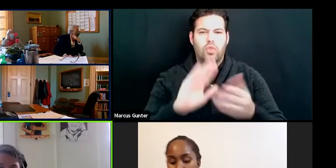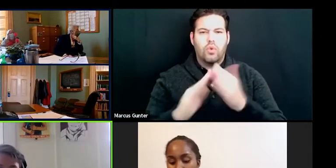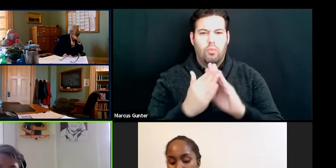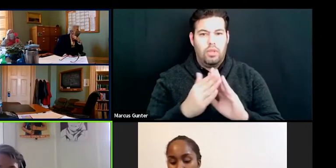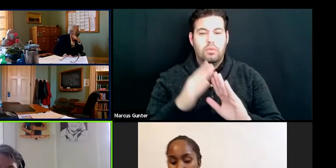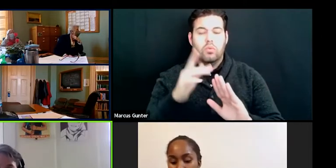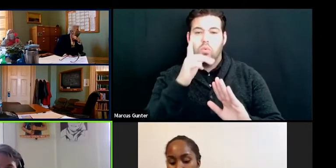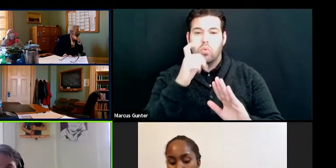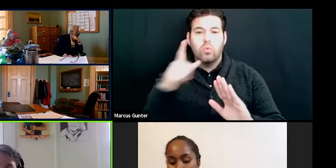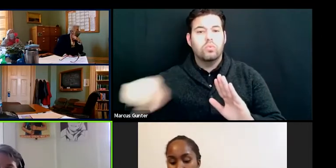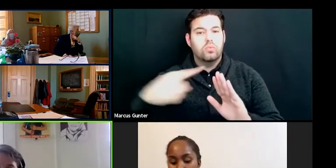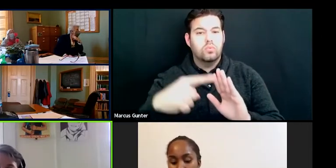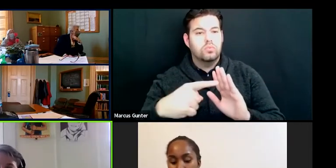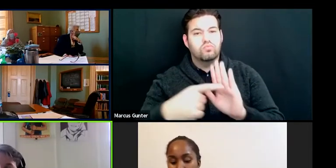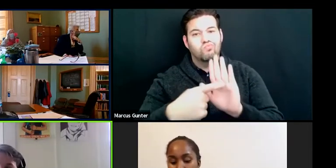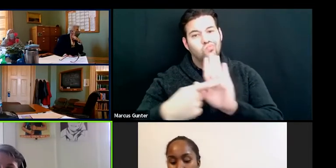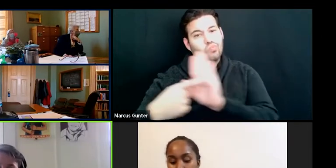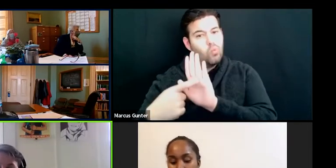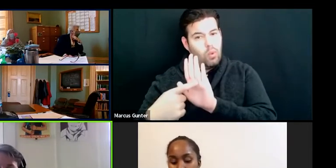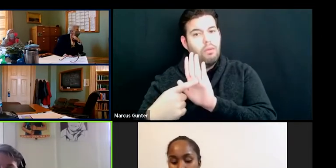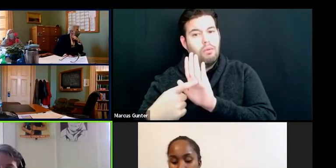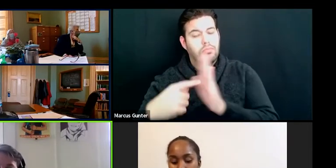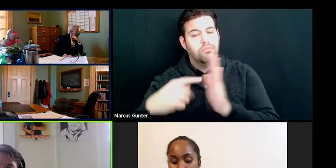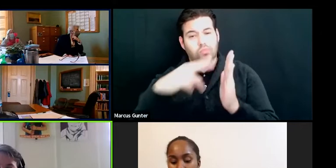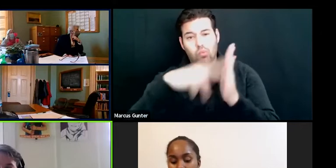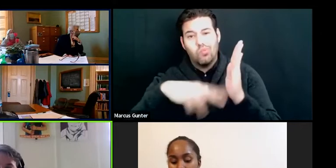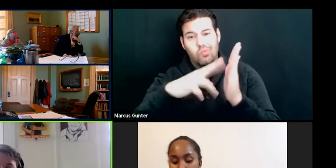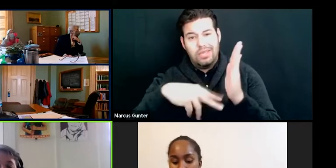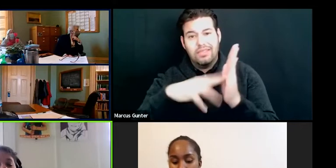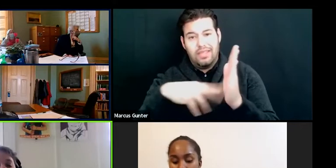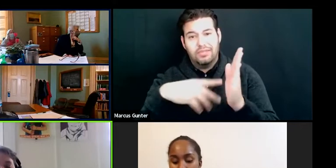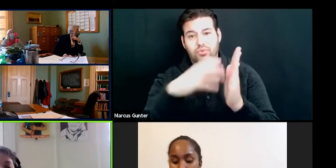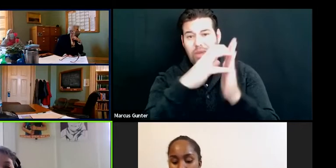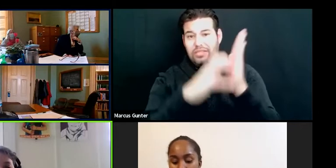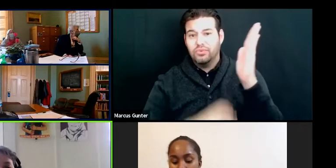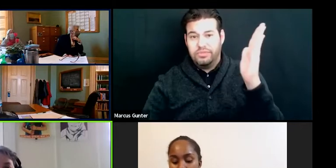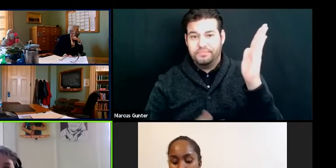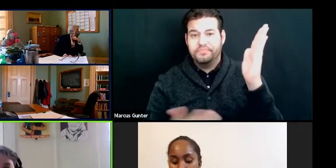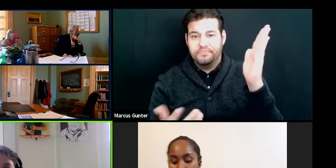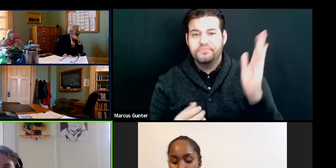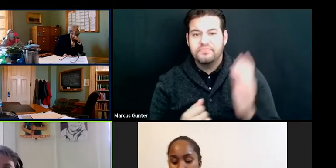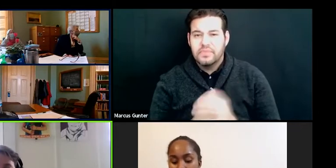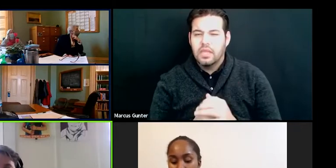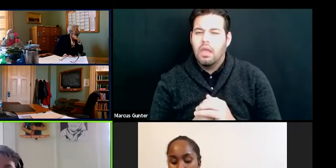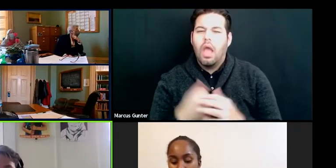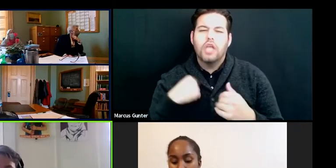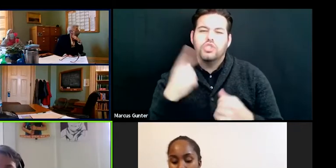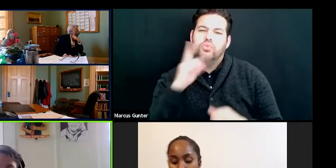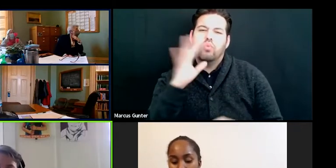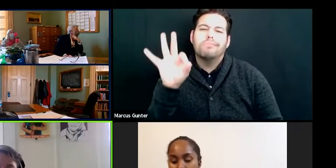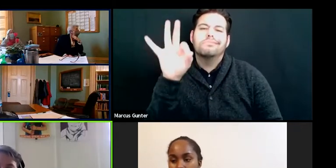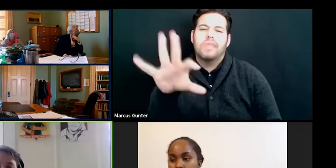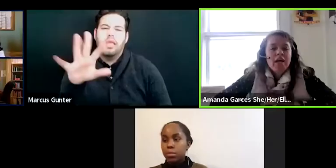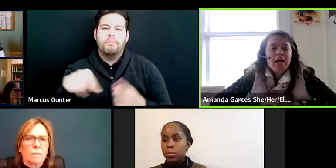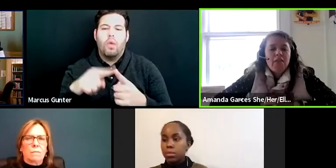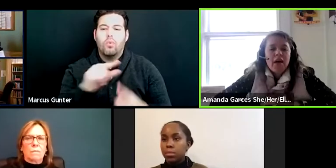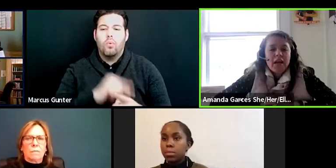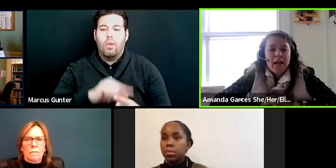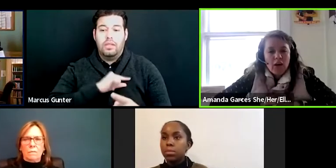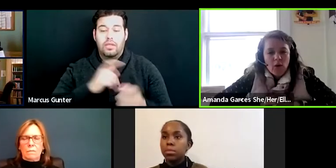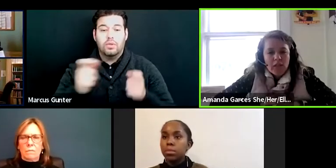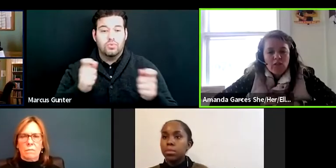that do, uh, read, uh, the transcripts of the caption. So I just want to put a plug around quality control